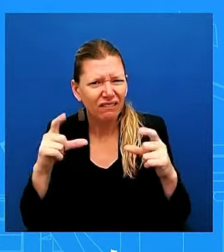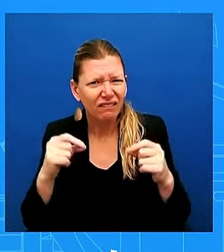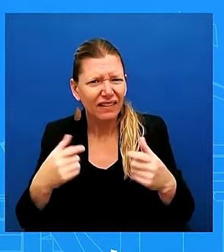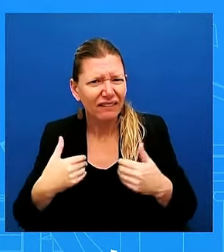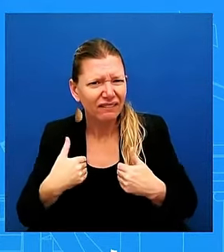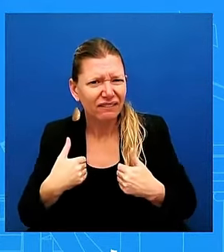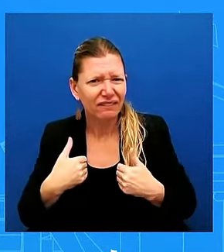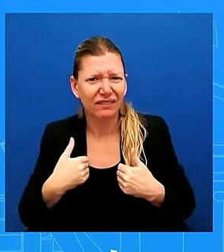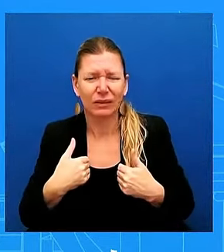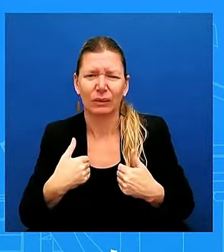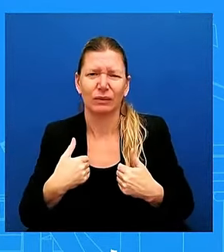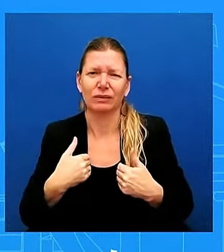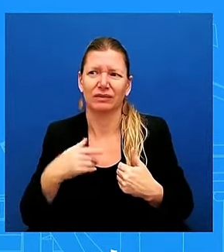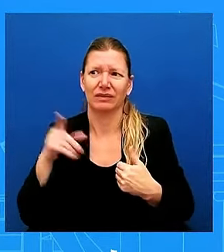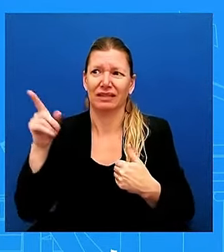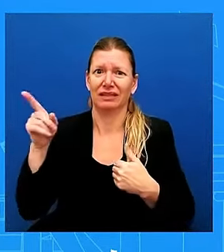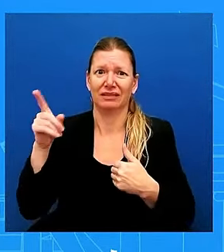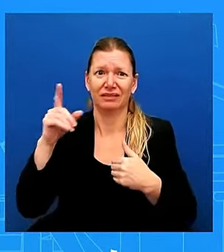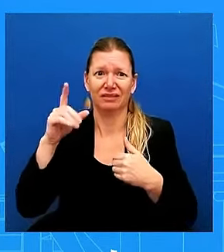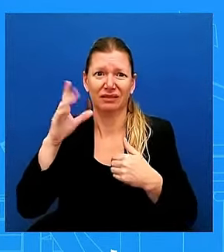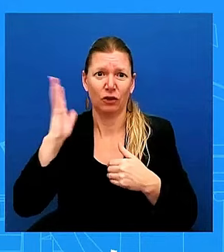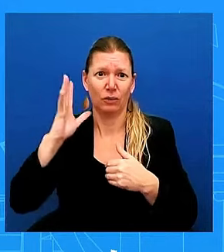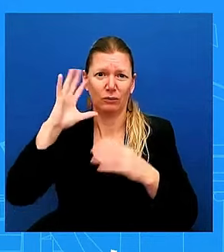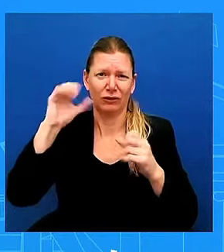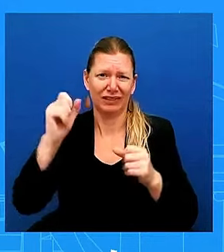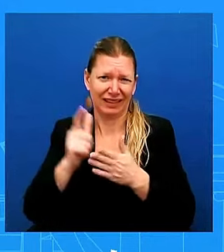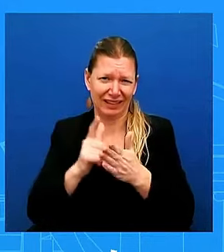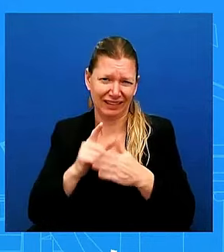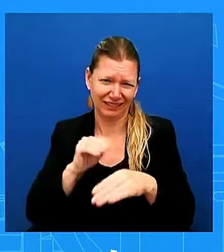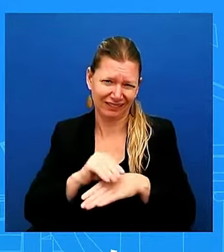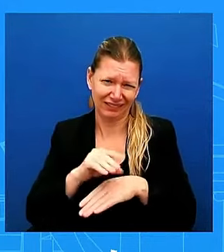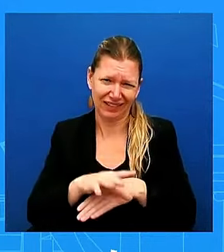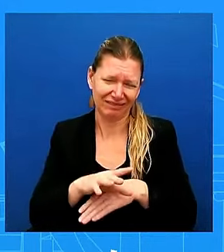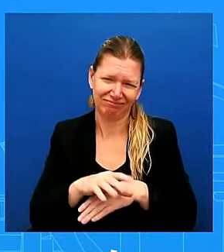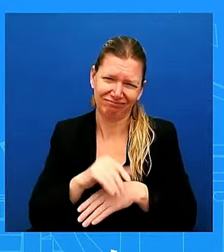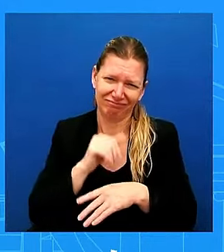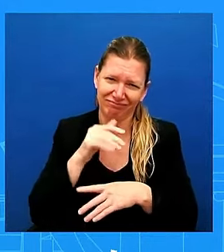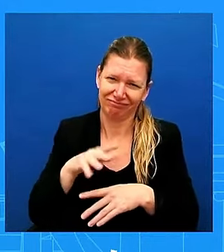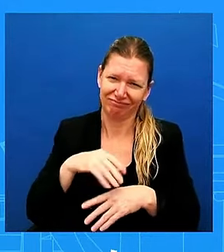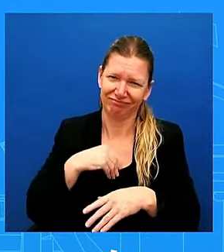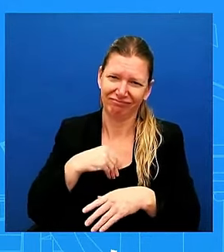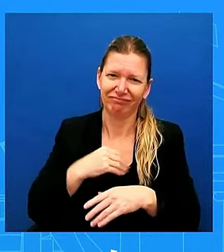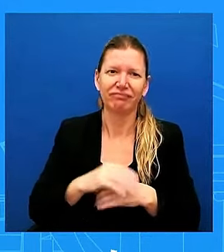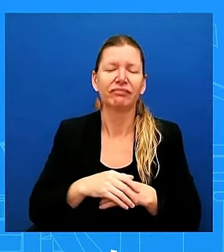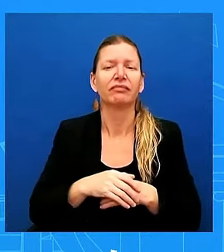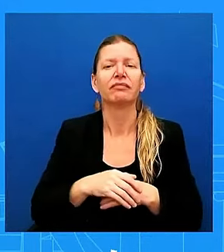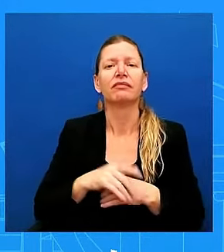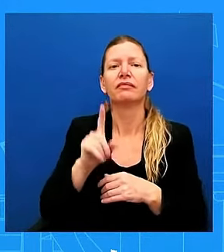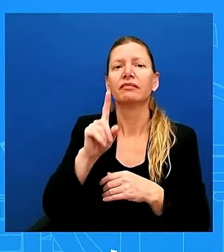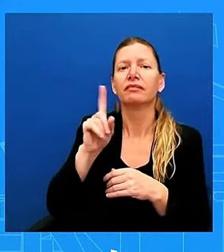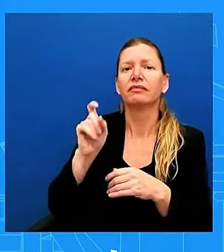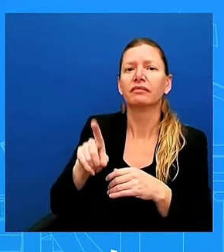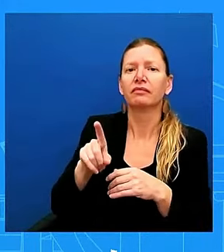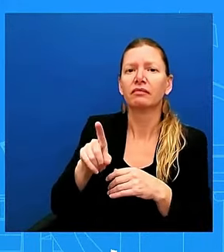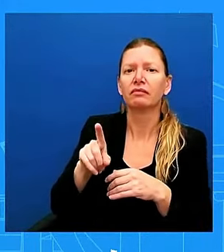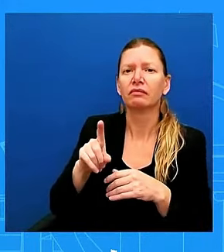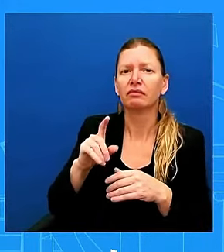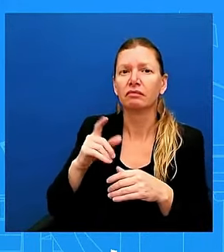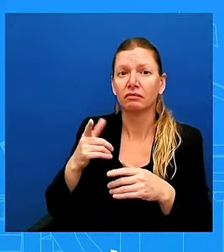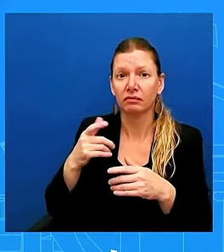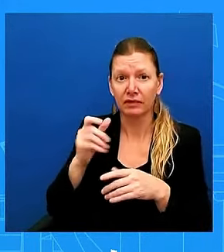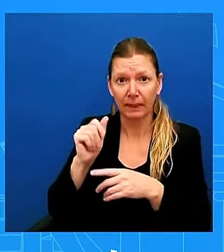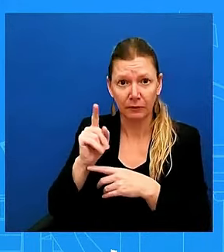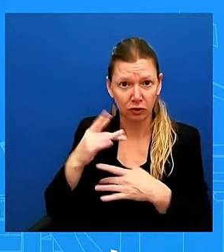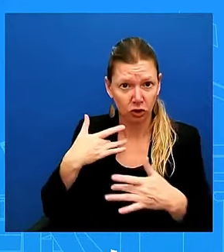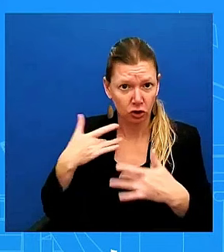about the economic impact of Hurricane Helene? Look, as you can see, we have been working around the clock. The president